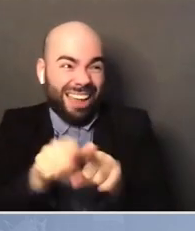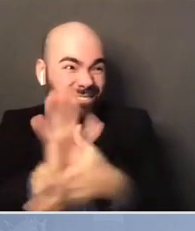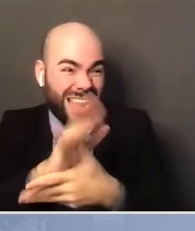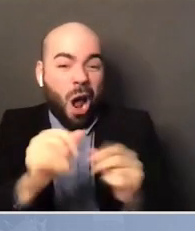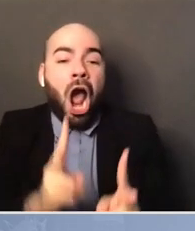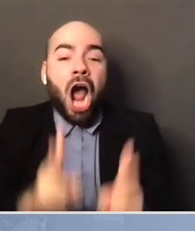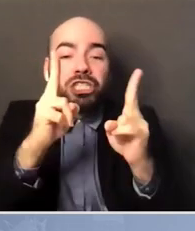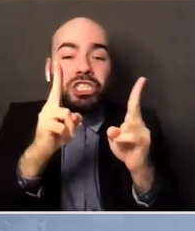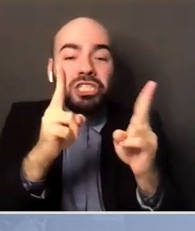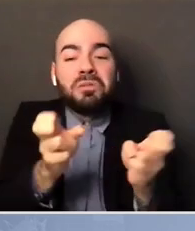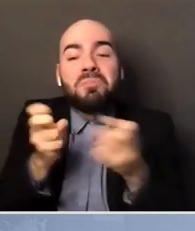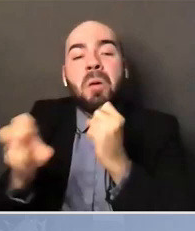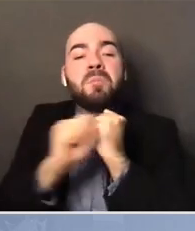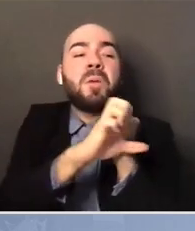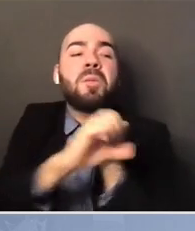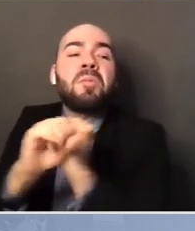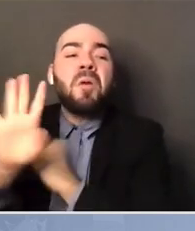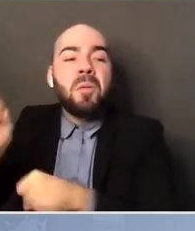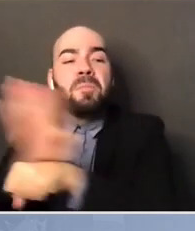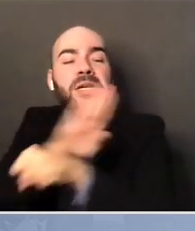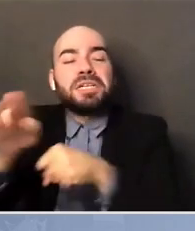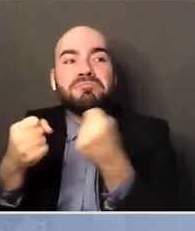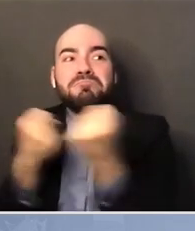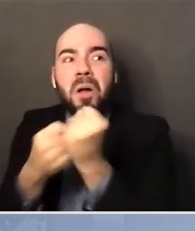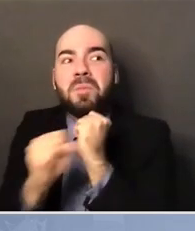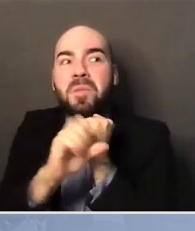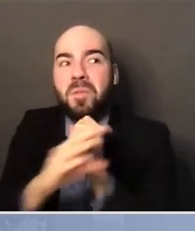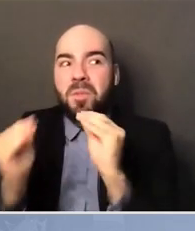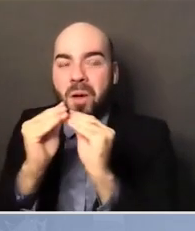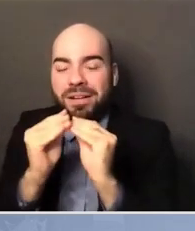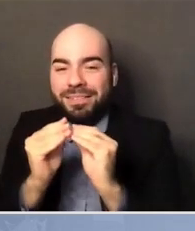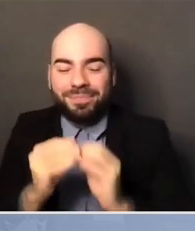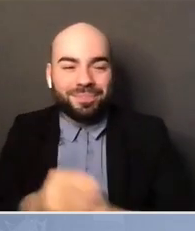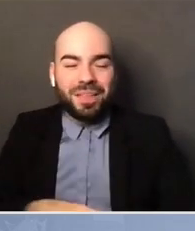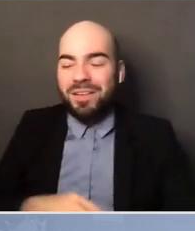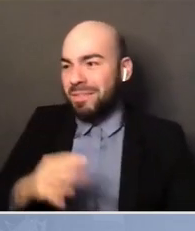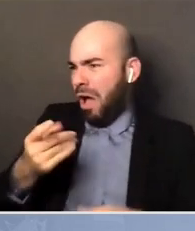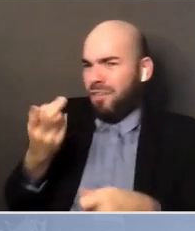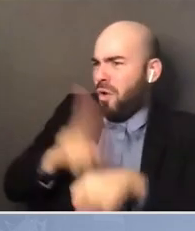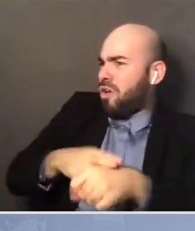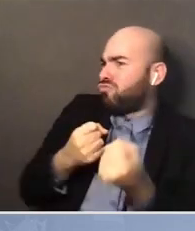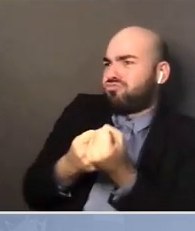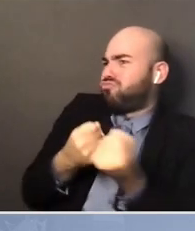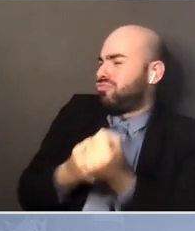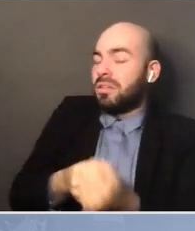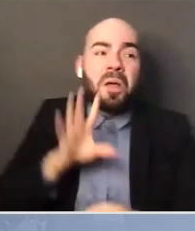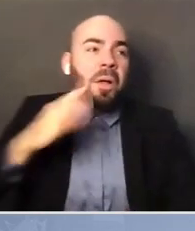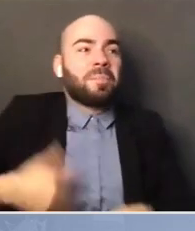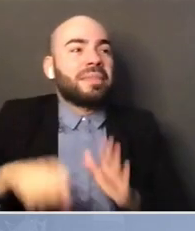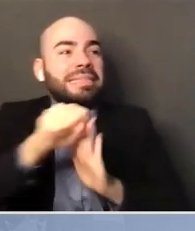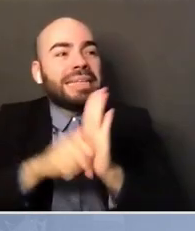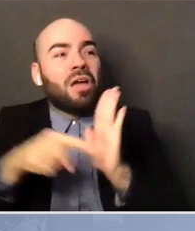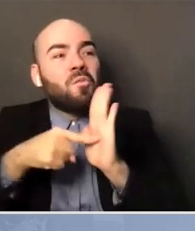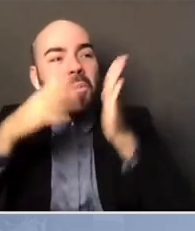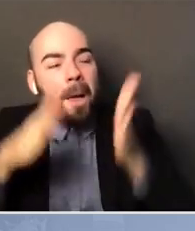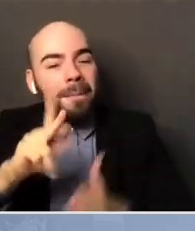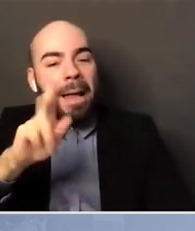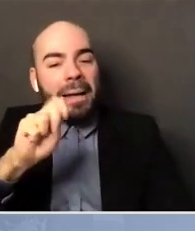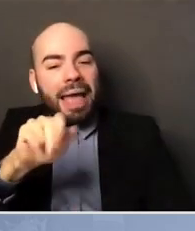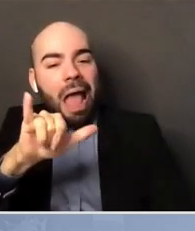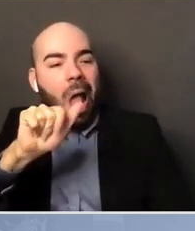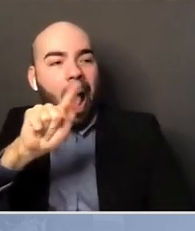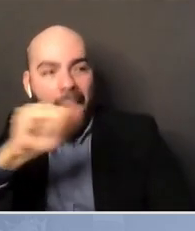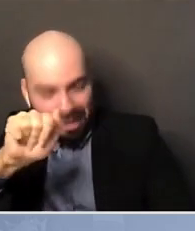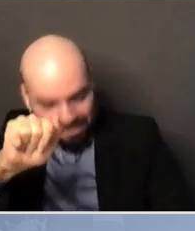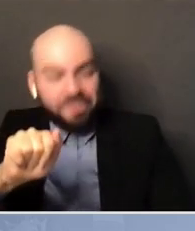That's good, man. Give him a little props. But again, my name is State Representative Malcolm Kenyatta. And obviously, thank you for everything you've done and continue